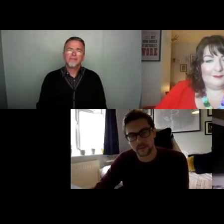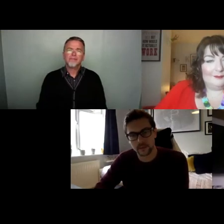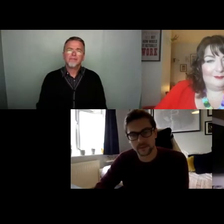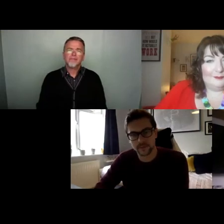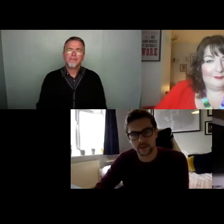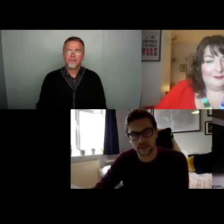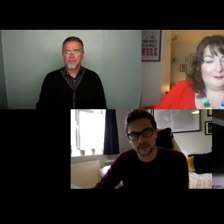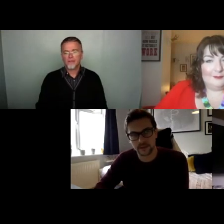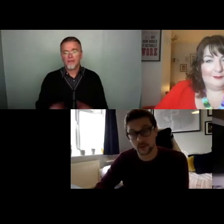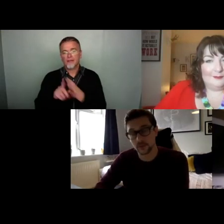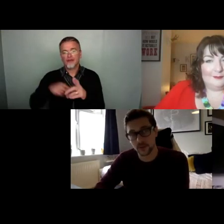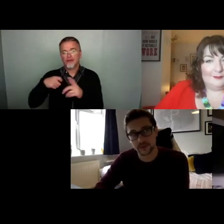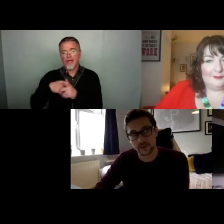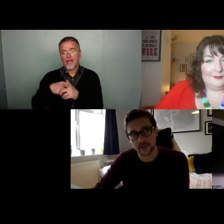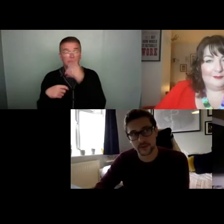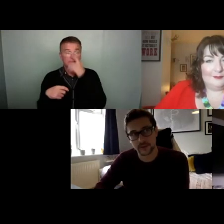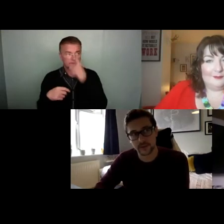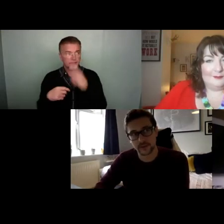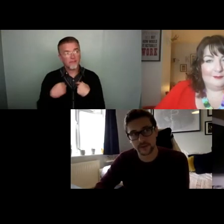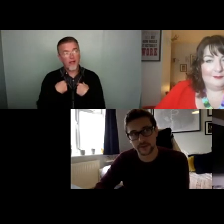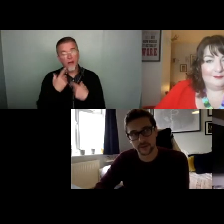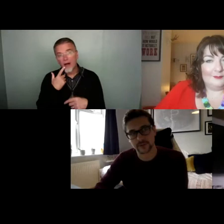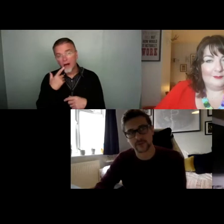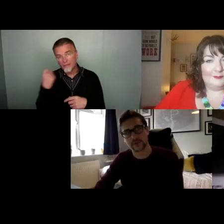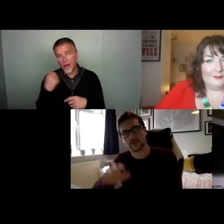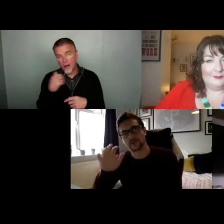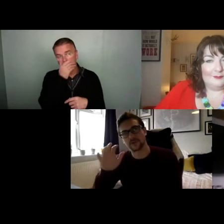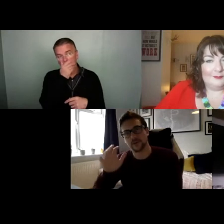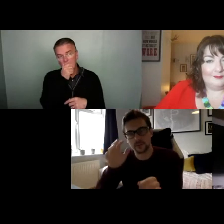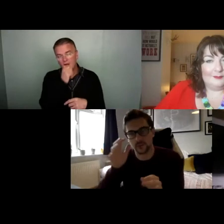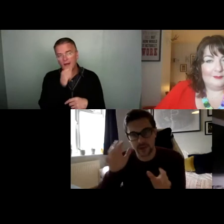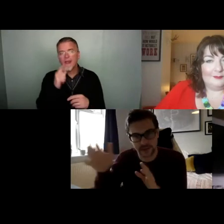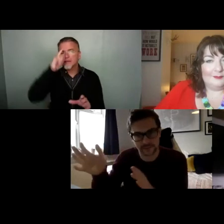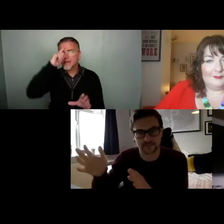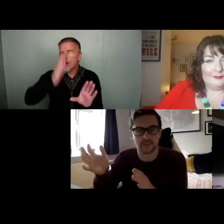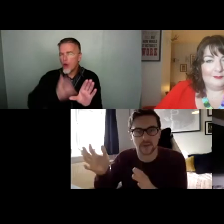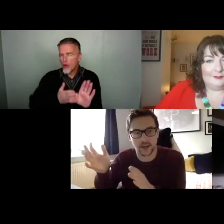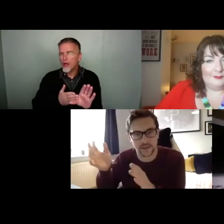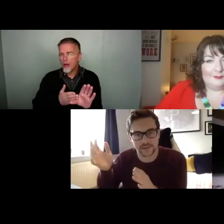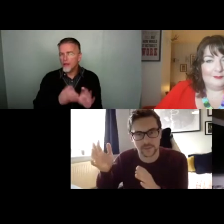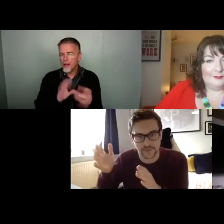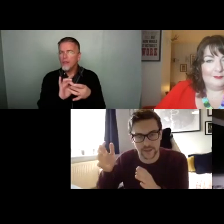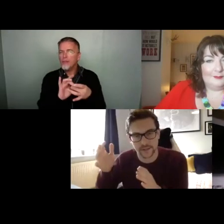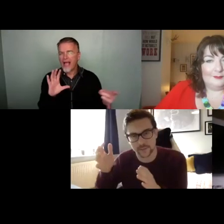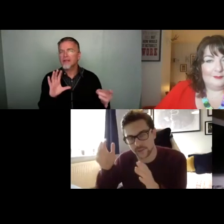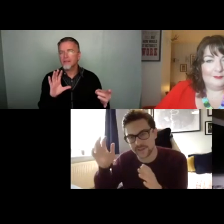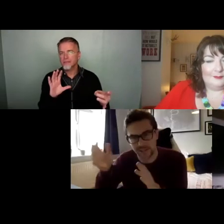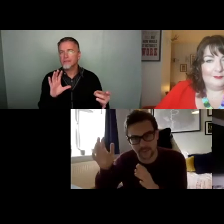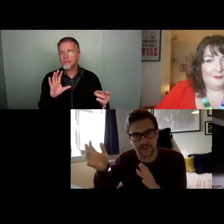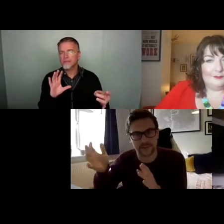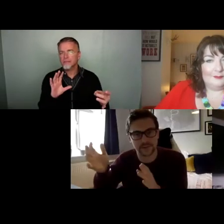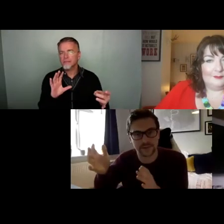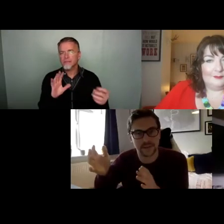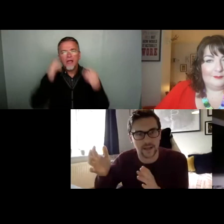I mean, we find, or I've certainly found that there was a psychological break, uh, in terms of that sweaty